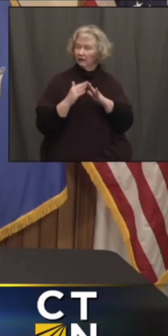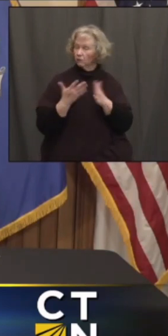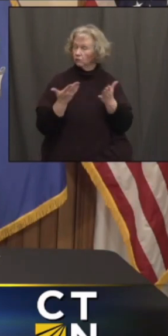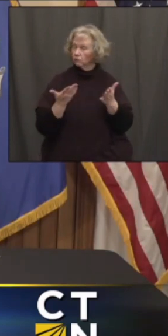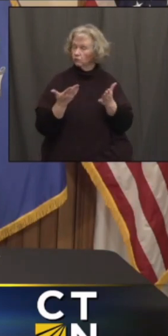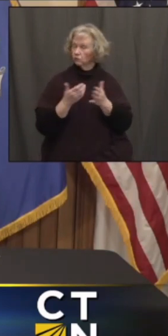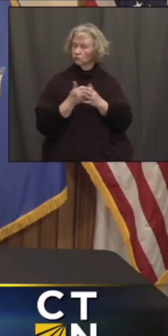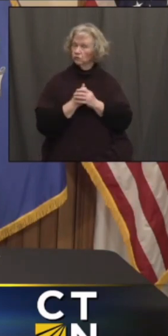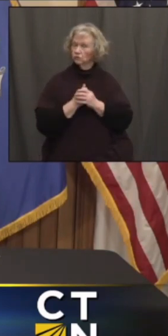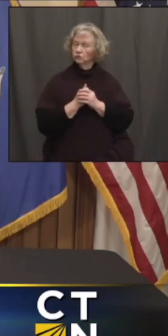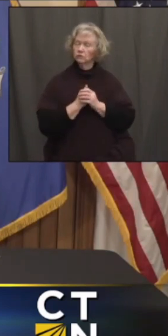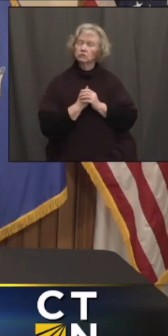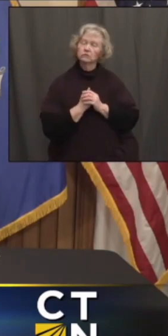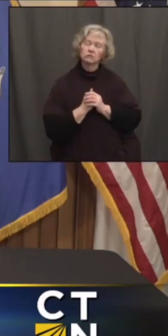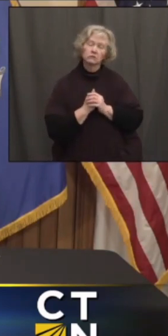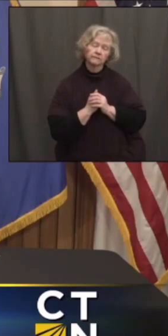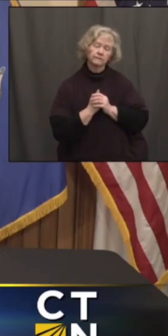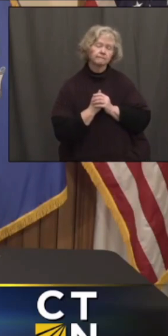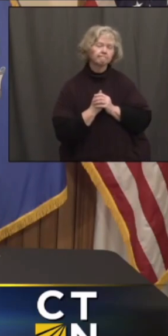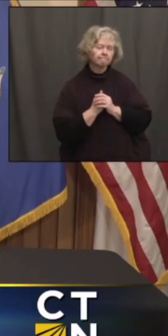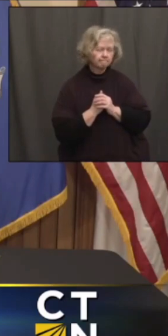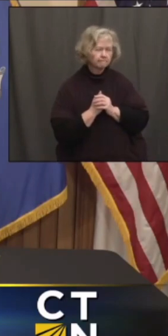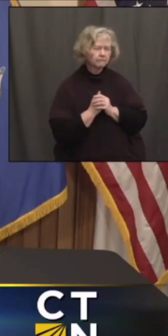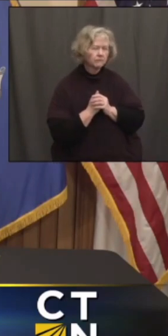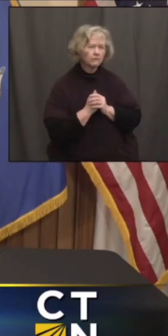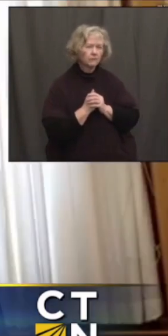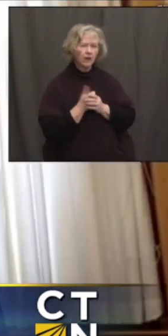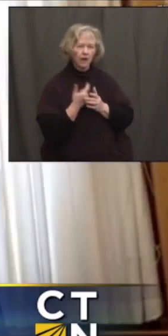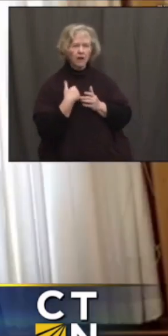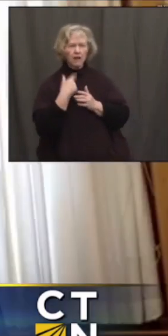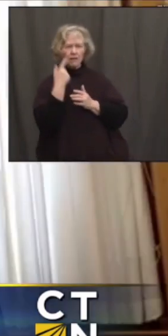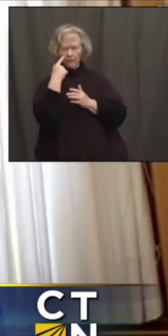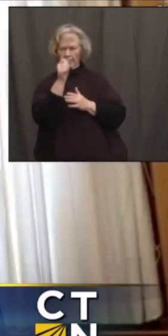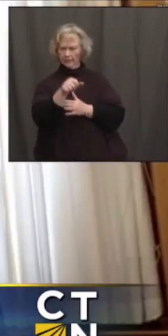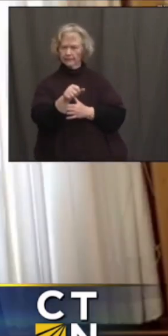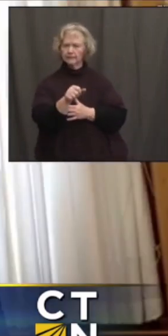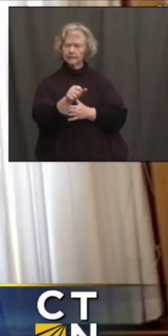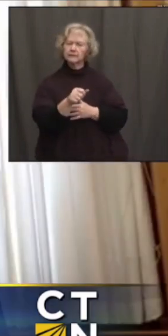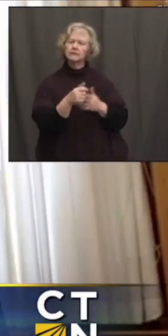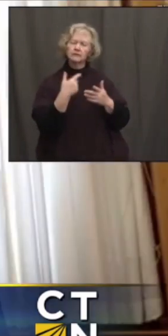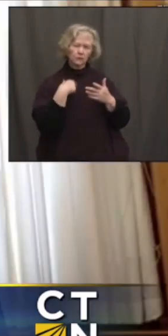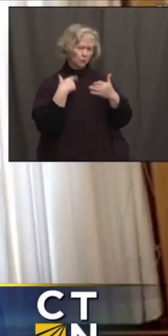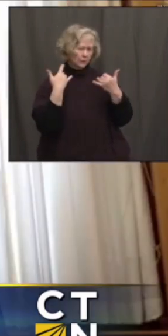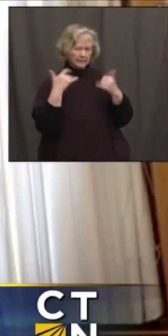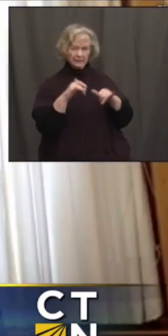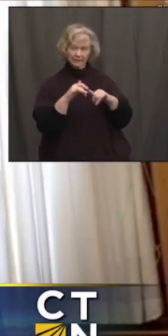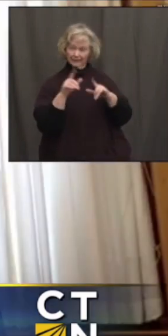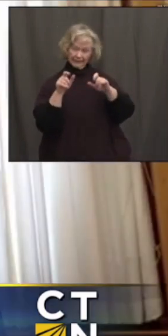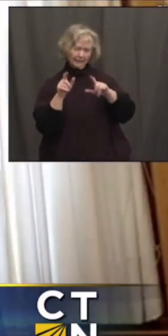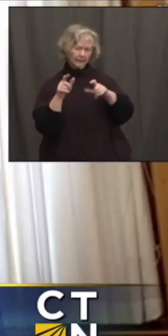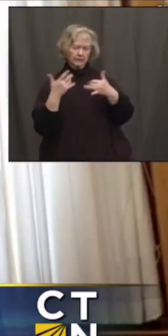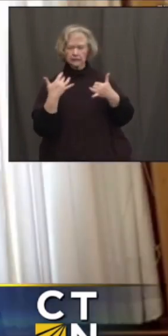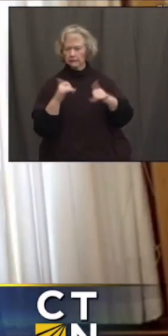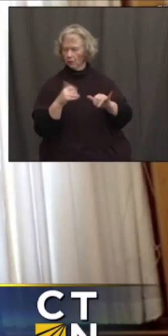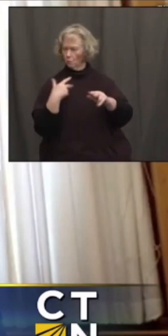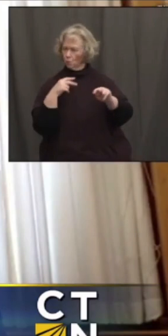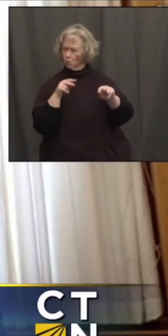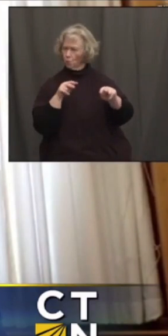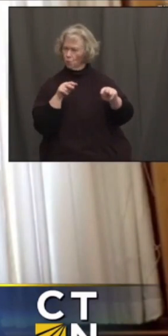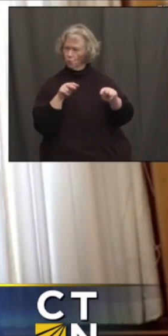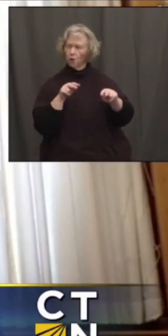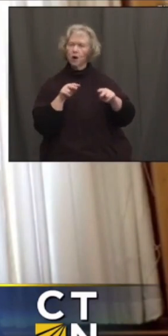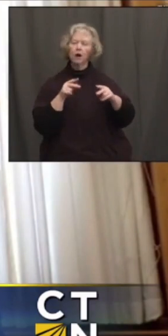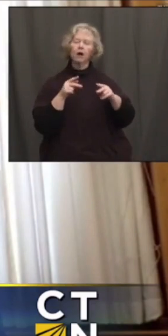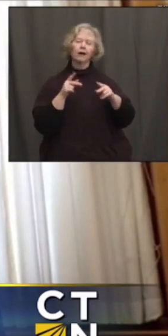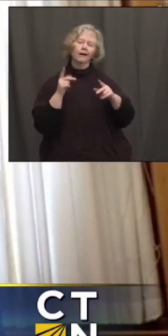cities? Yeah, we think we do. I mean, we still have all of our testing infrastructure up. We've been talking mostly about